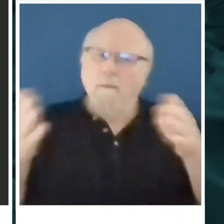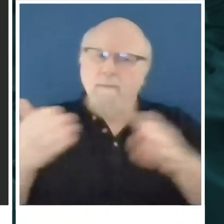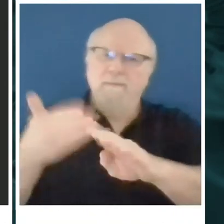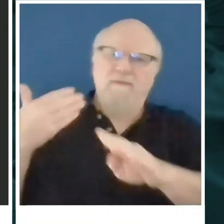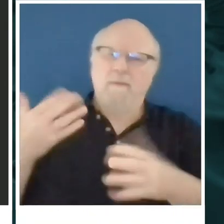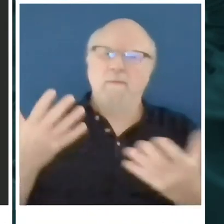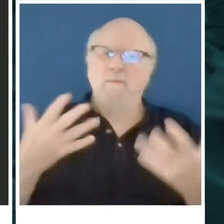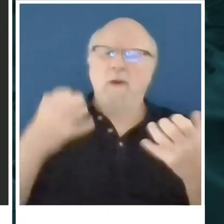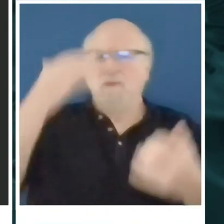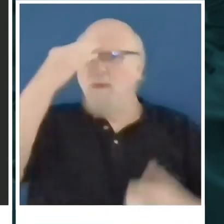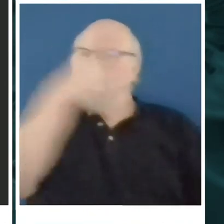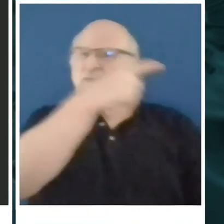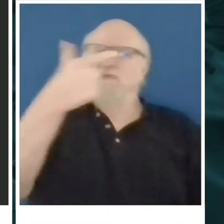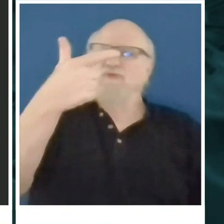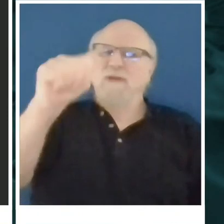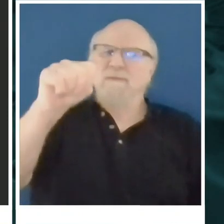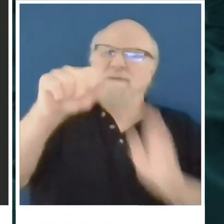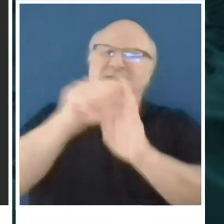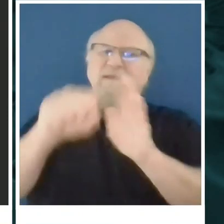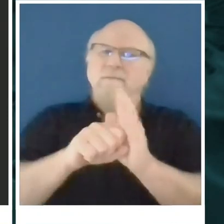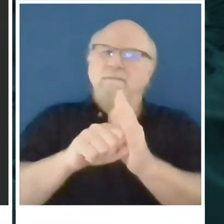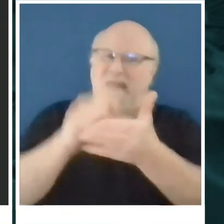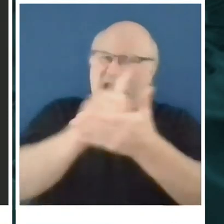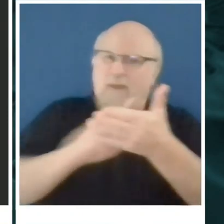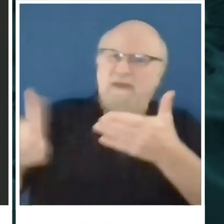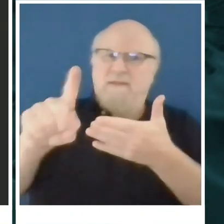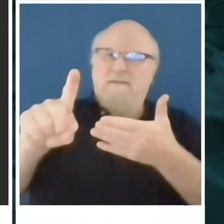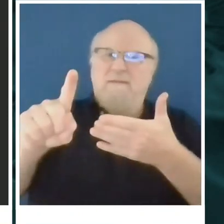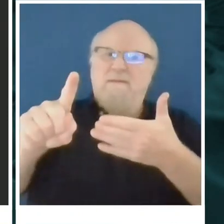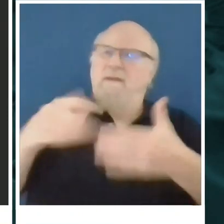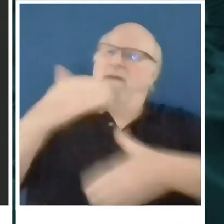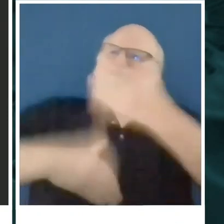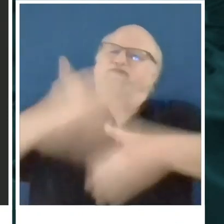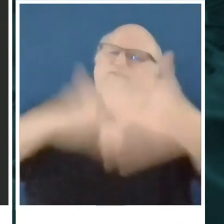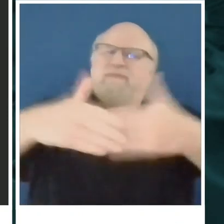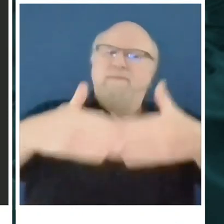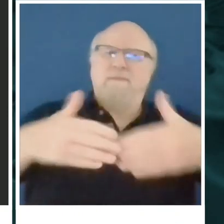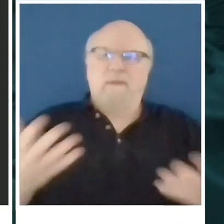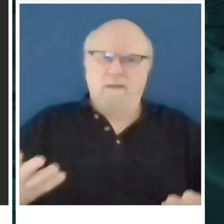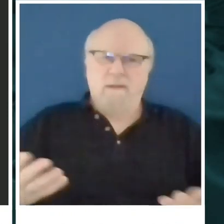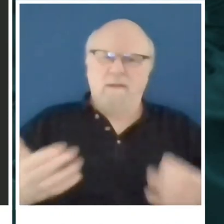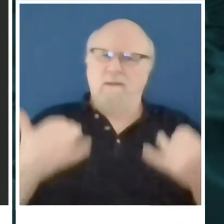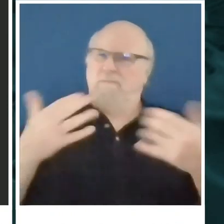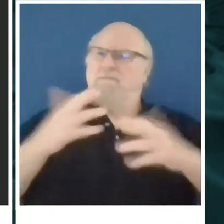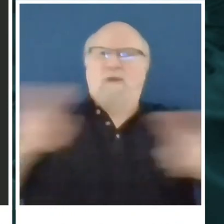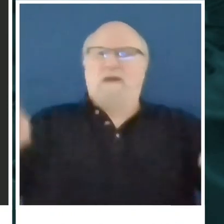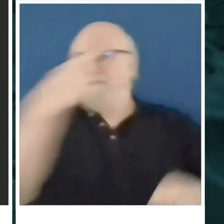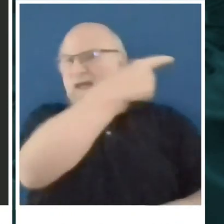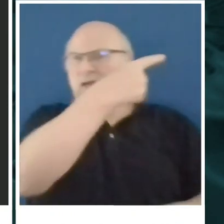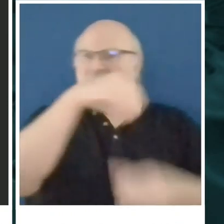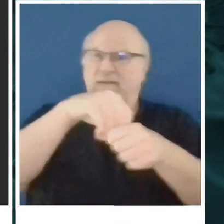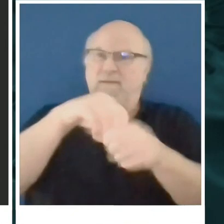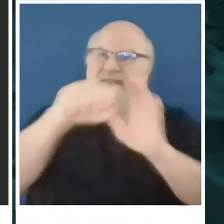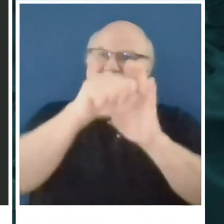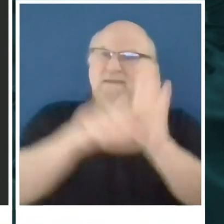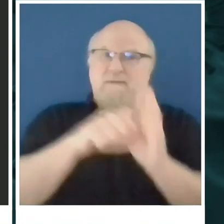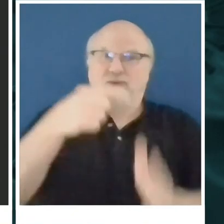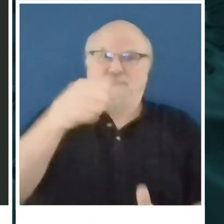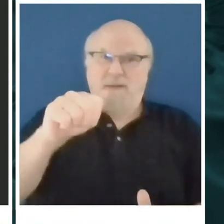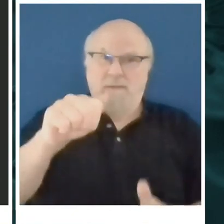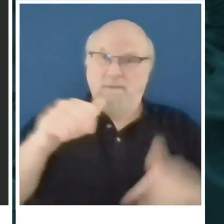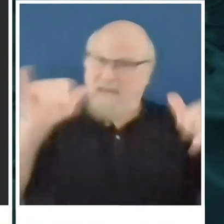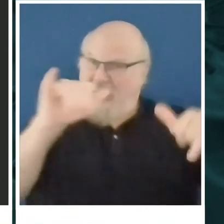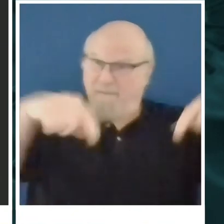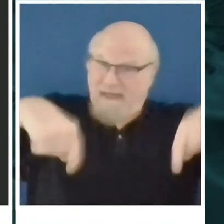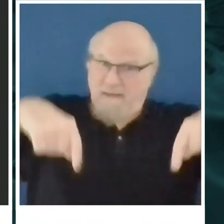next week putting steps in place and what we're seeing happening there. Do you see that happening here anytime soon